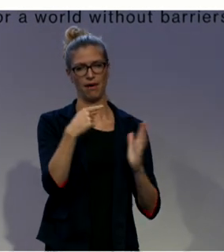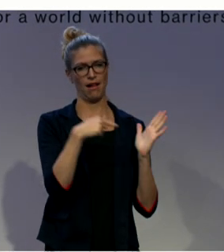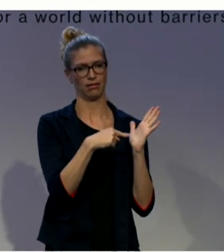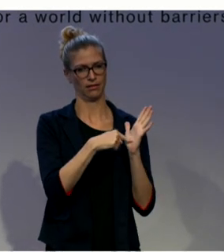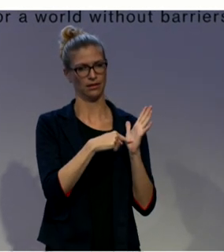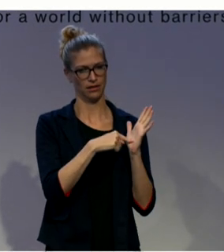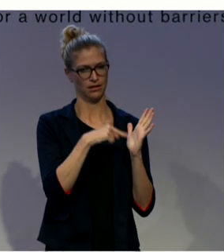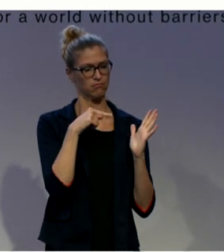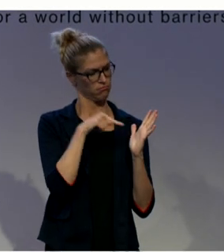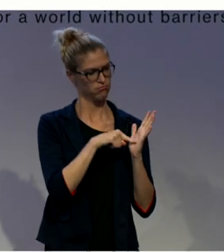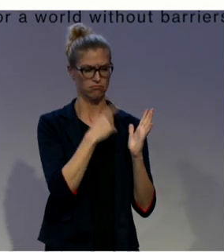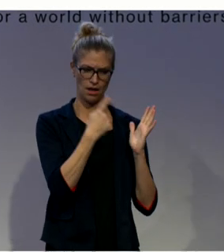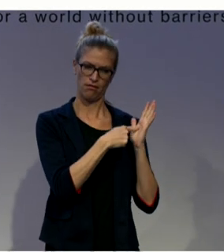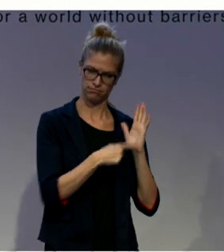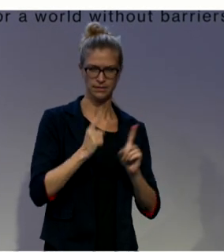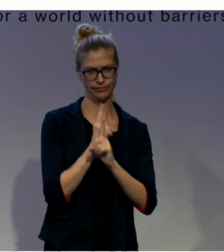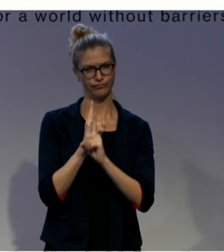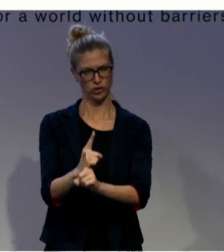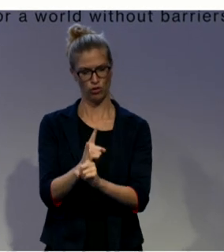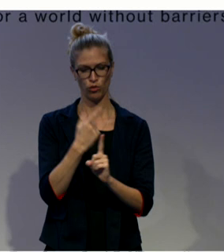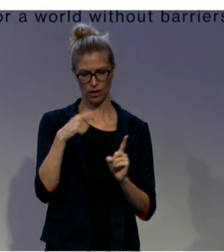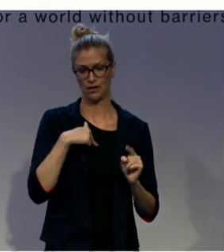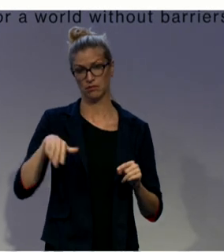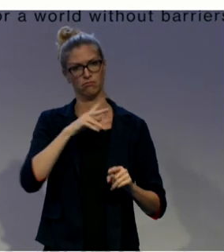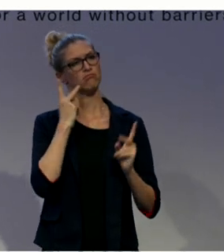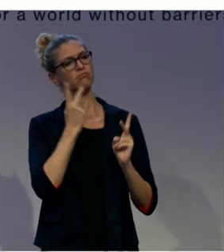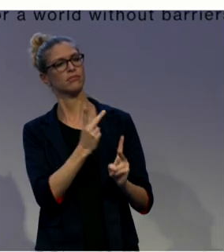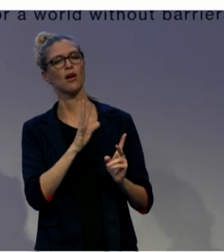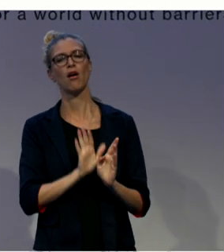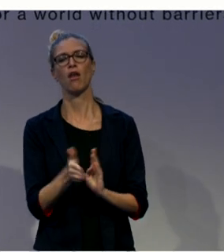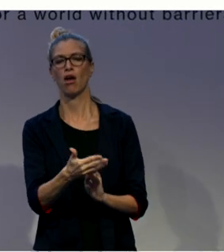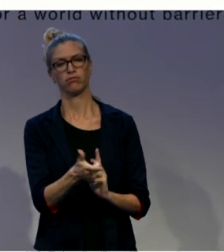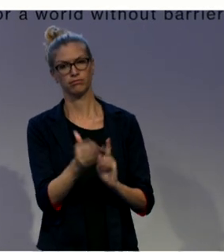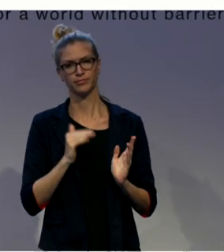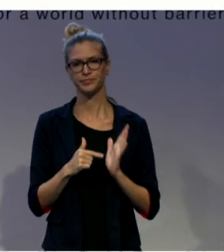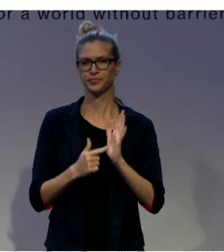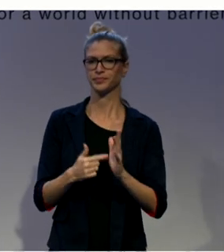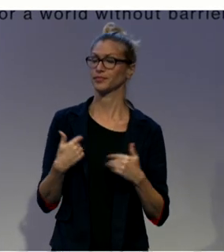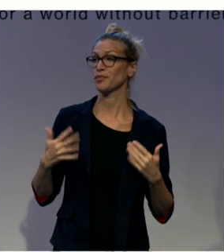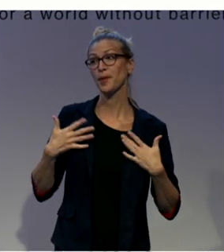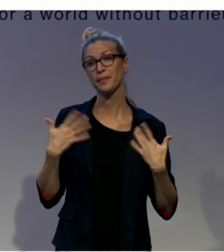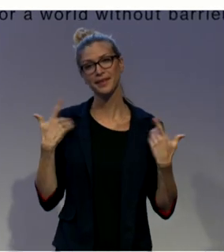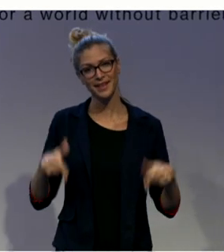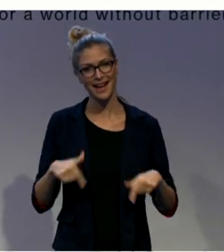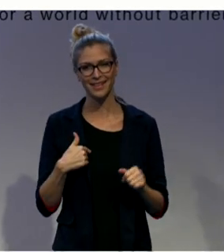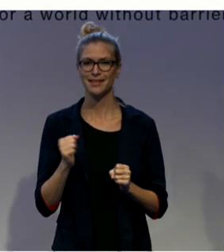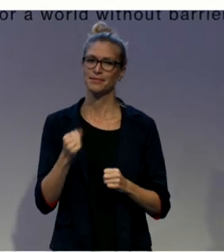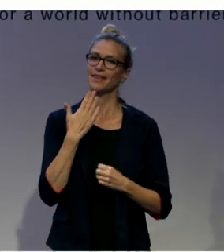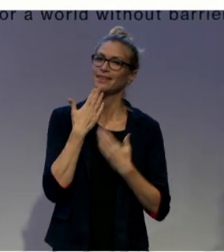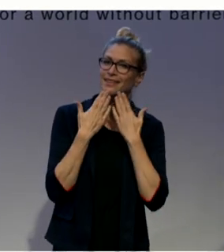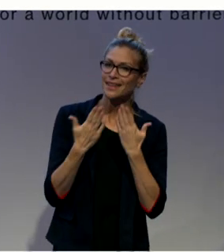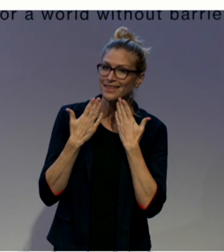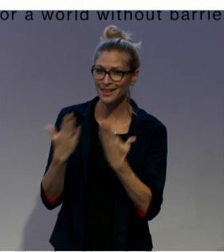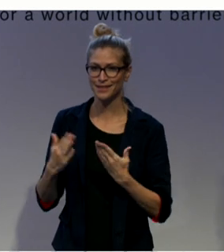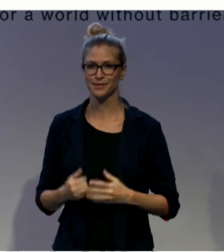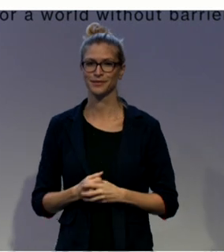to the UN on Indigenous disability. We are very pleased to be here today and want to thank you all for all